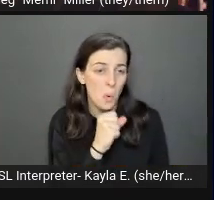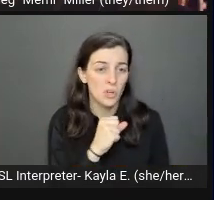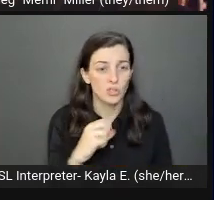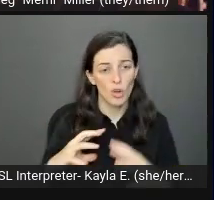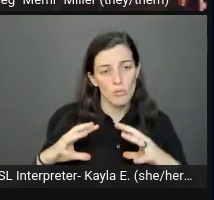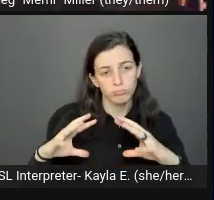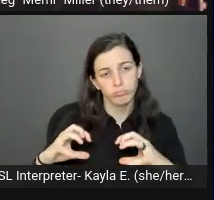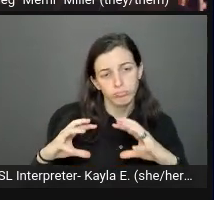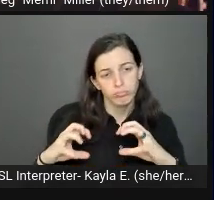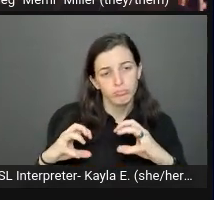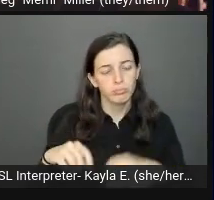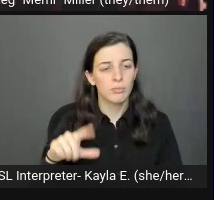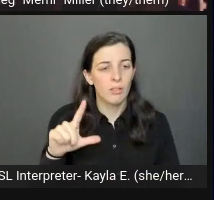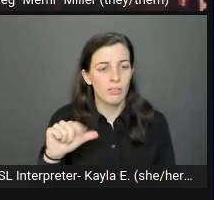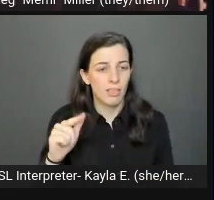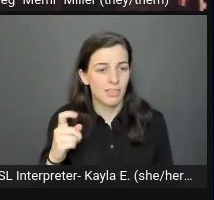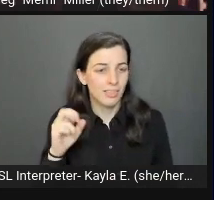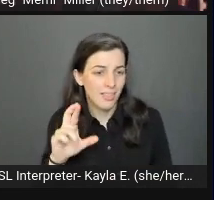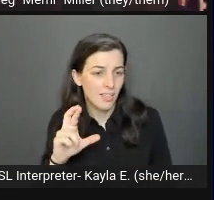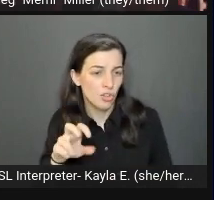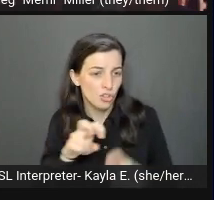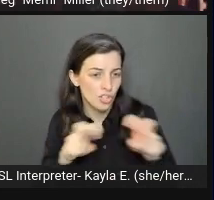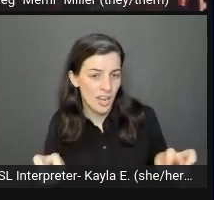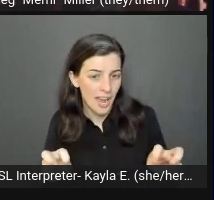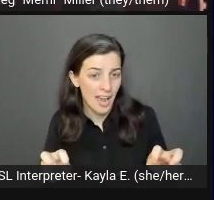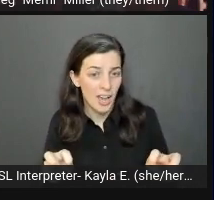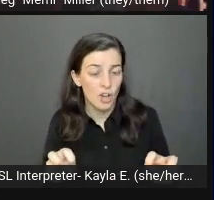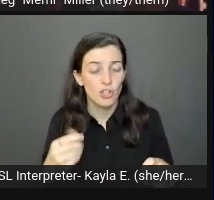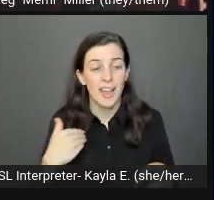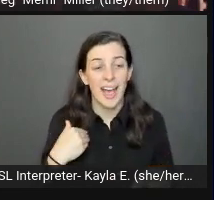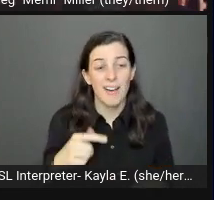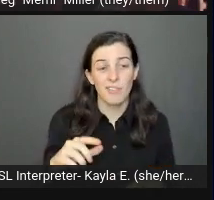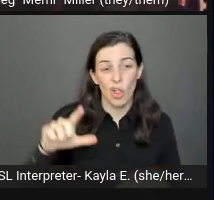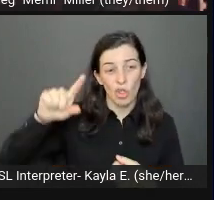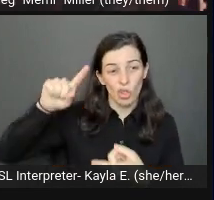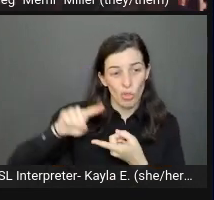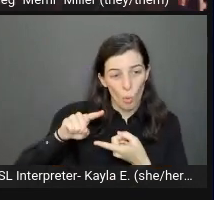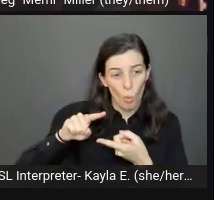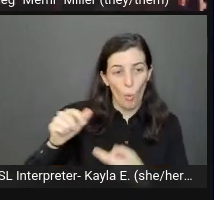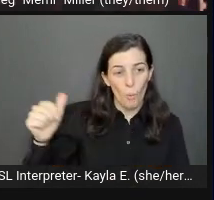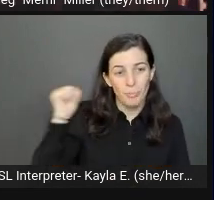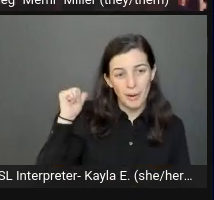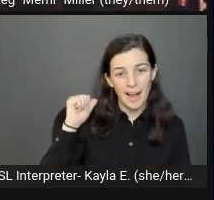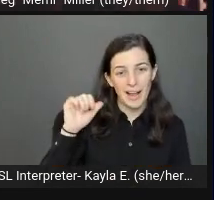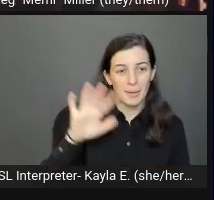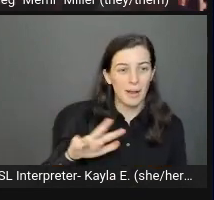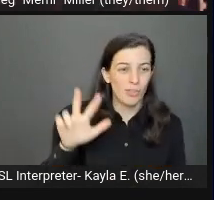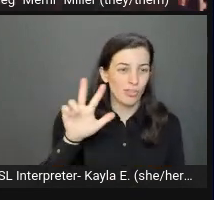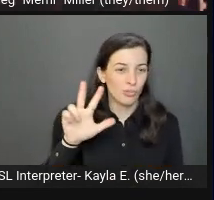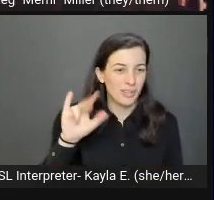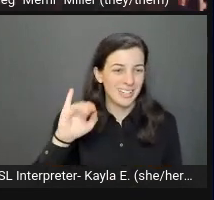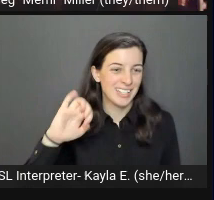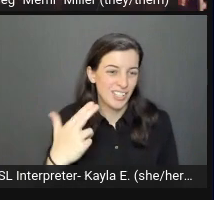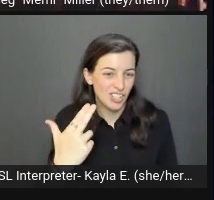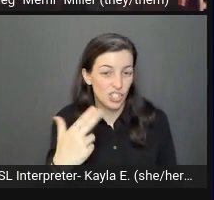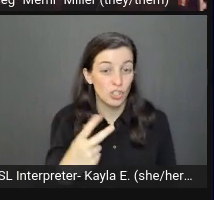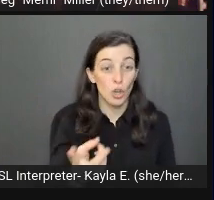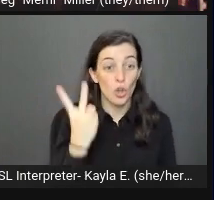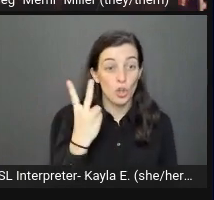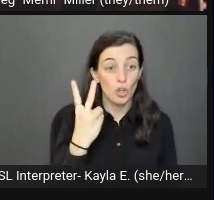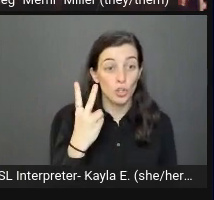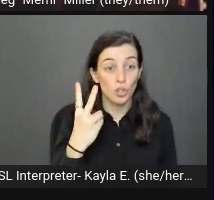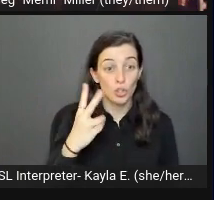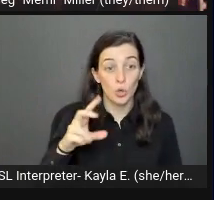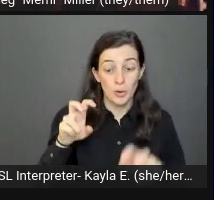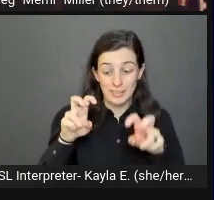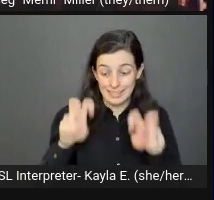support and armrests are about the same height with the low back about three inches higher. Two seat cushions, two back cushions. About